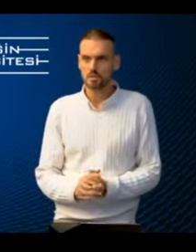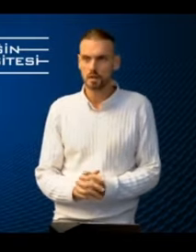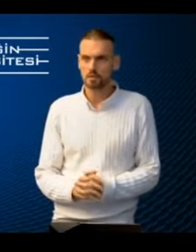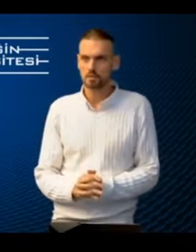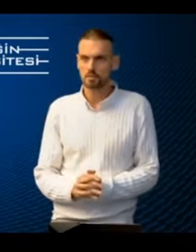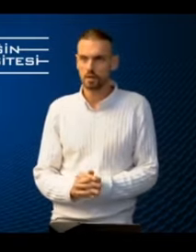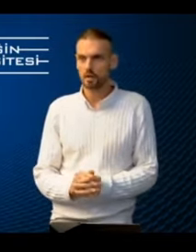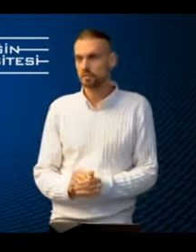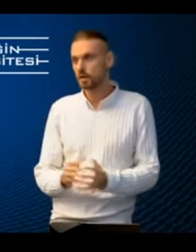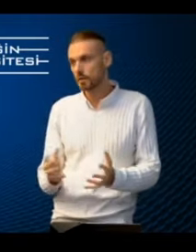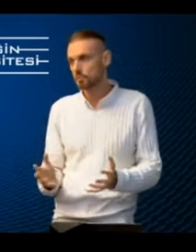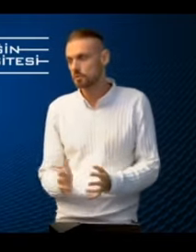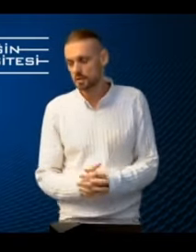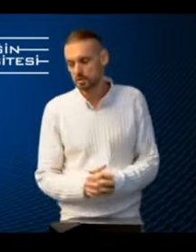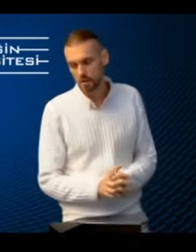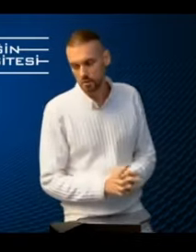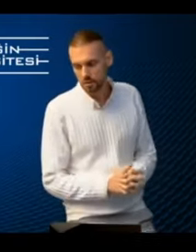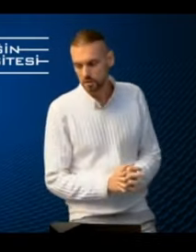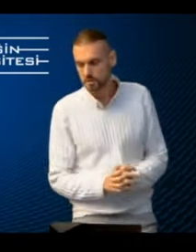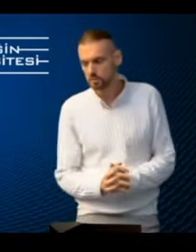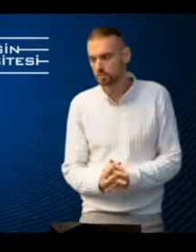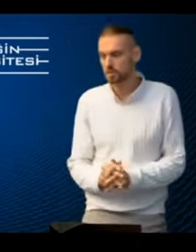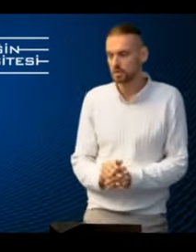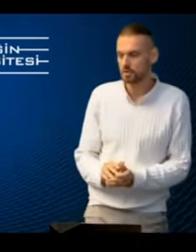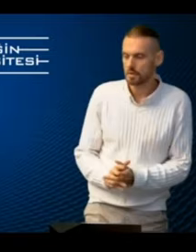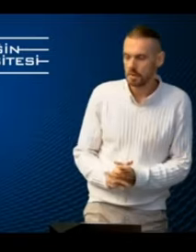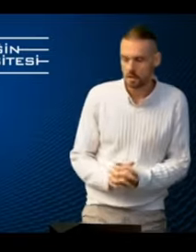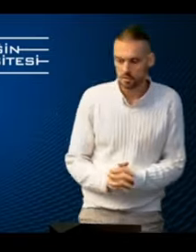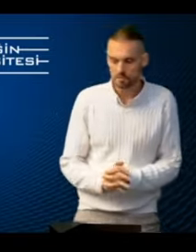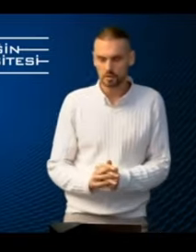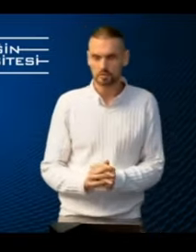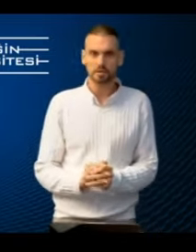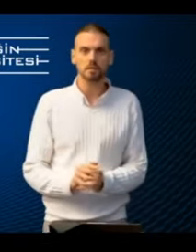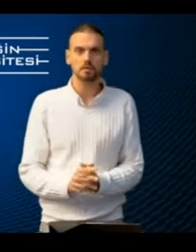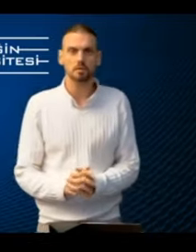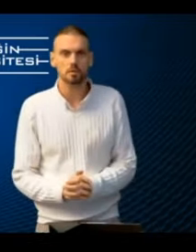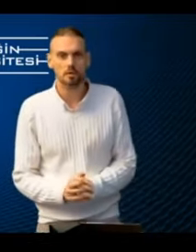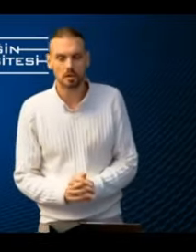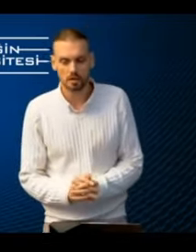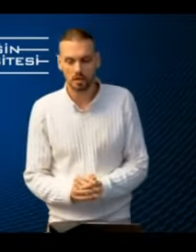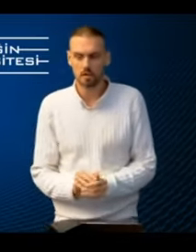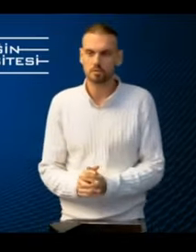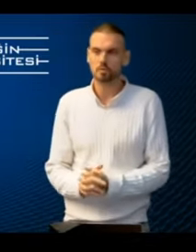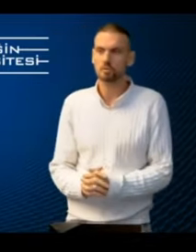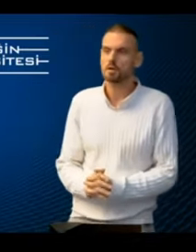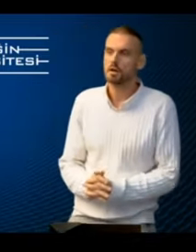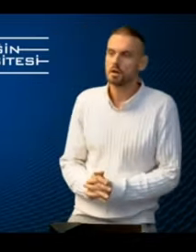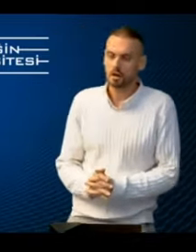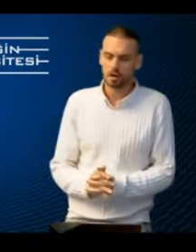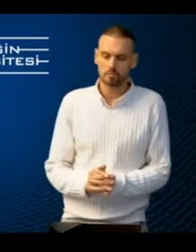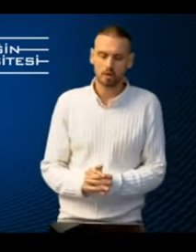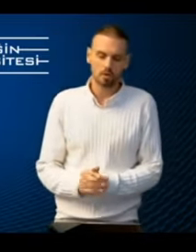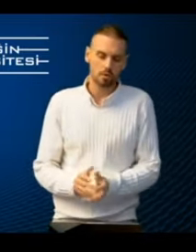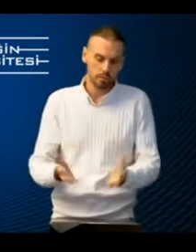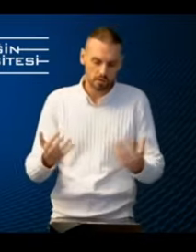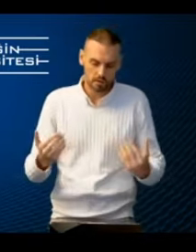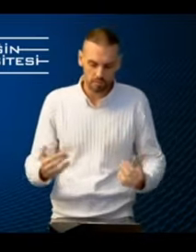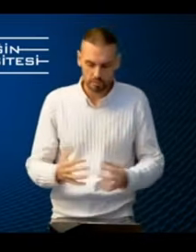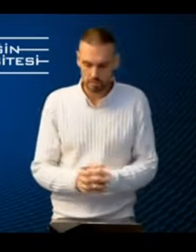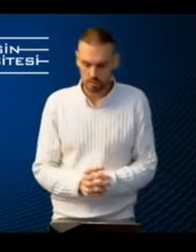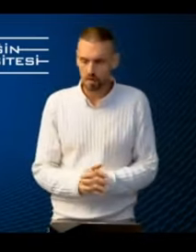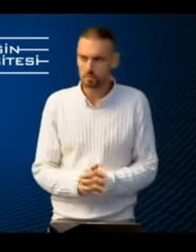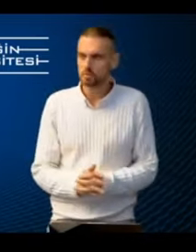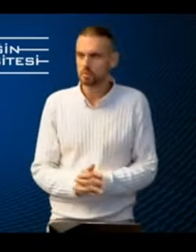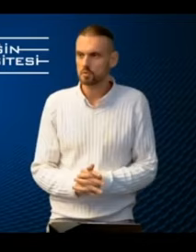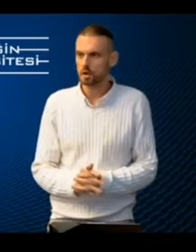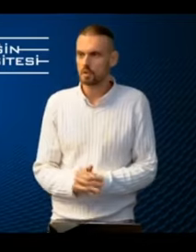inclusive society. And I'm very happy to say that our colleagues in Turkey have done fantastic work and I strongly welcome